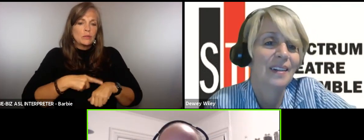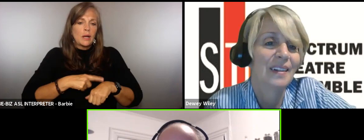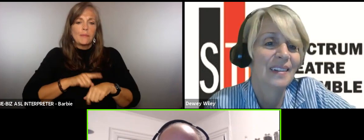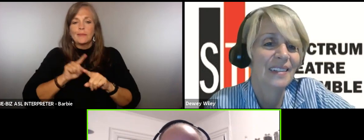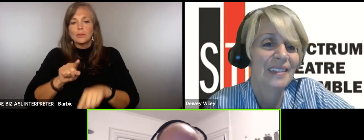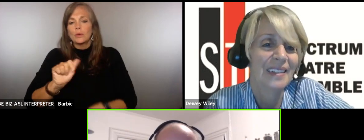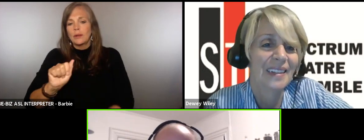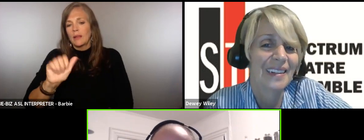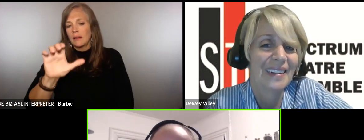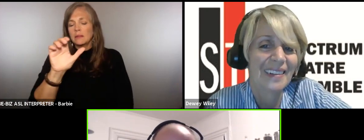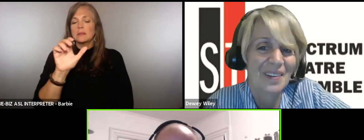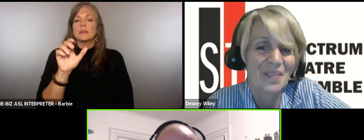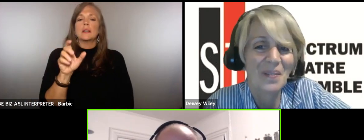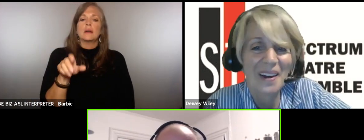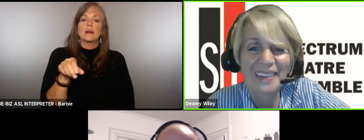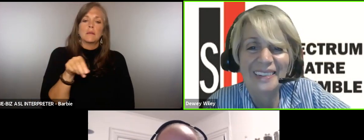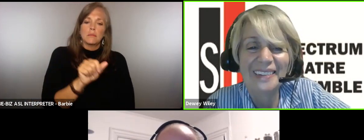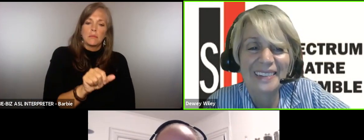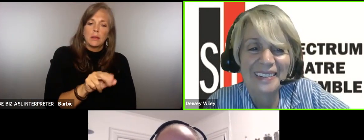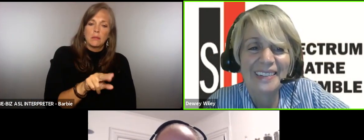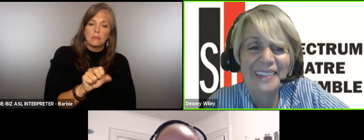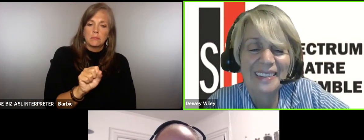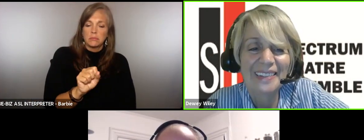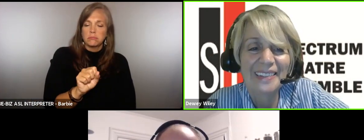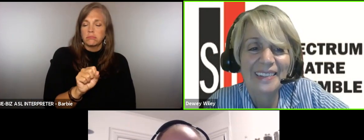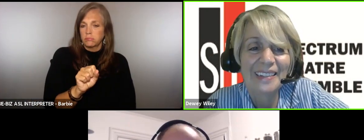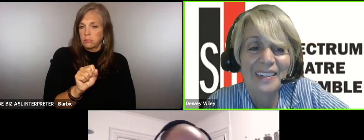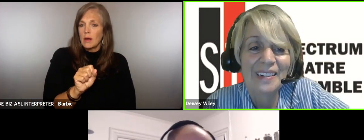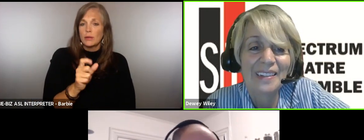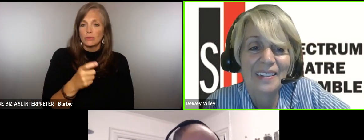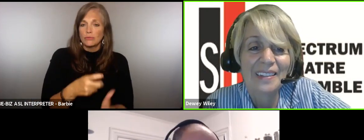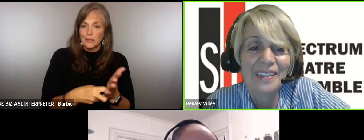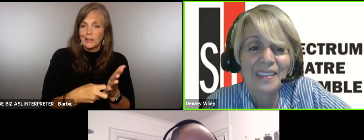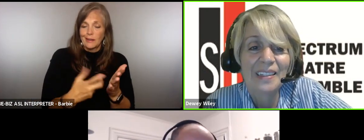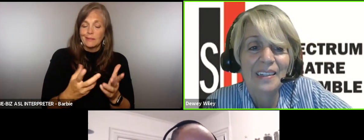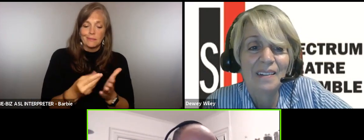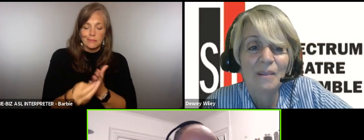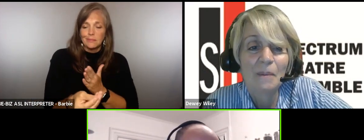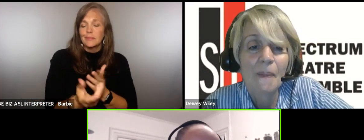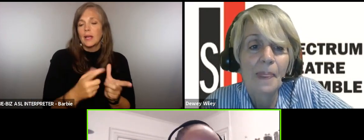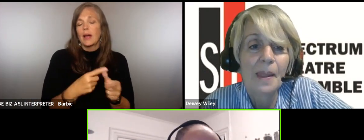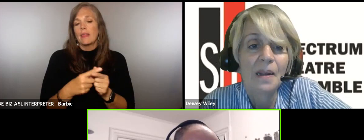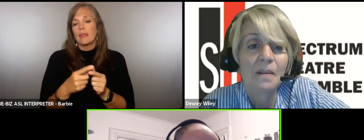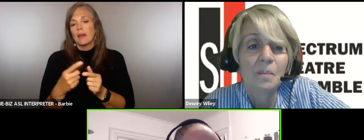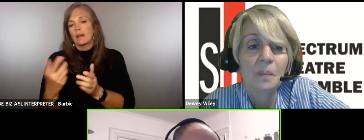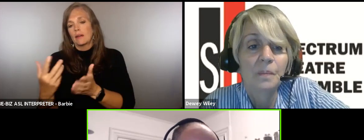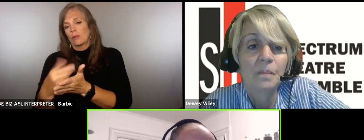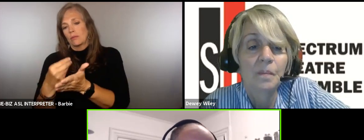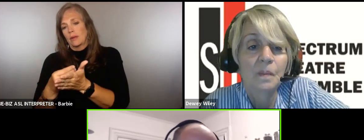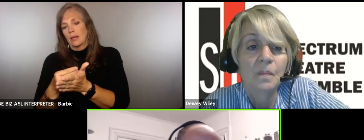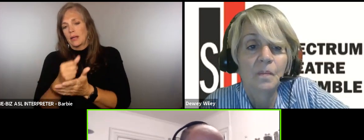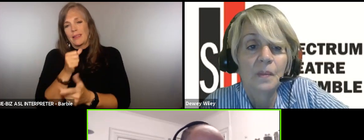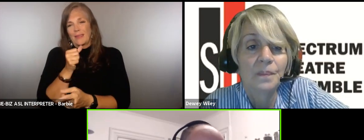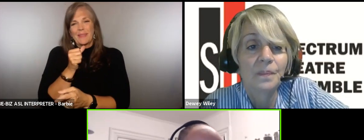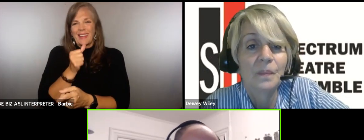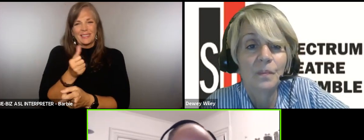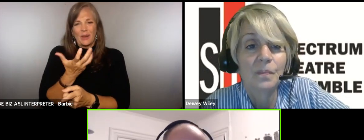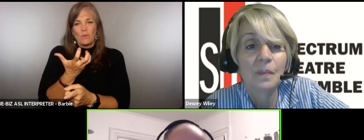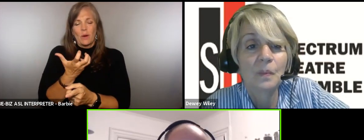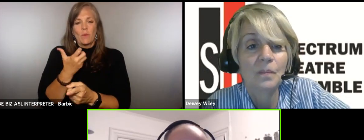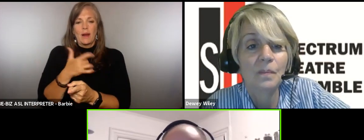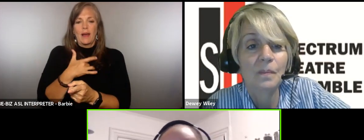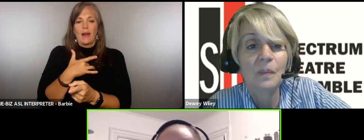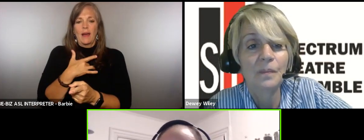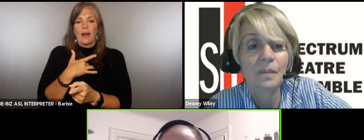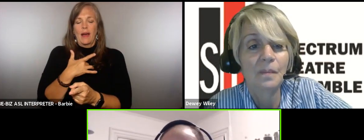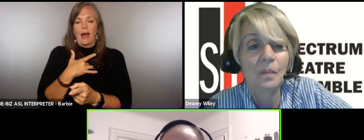take that bus and pay the bills that way right um which you know it wasn't you know what I wanted to be doing and I felt like I was betraying